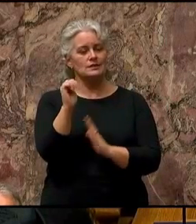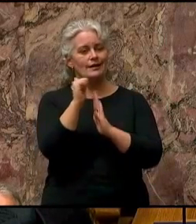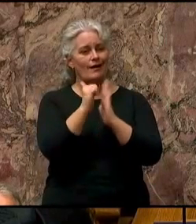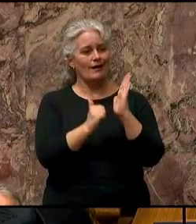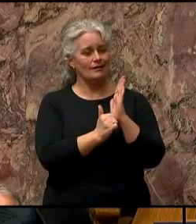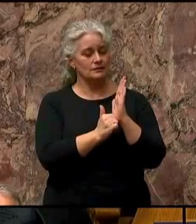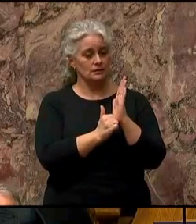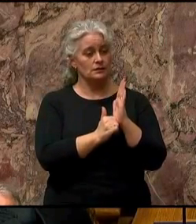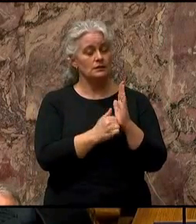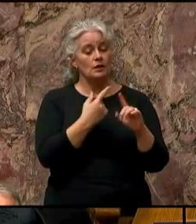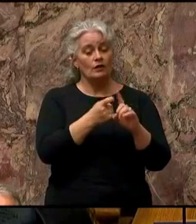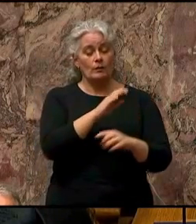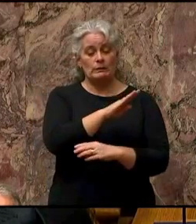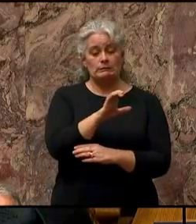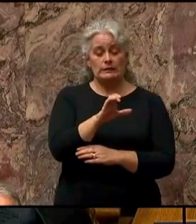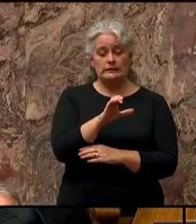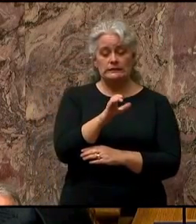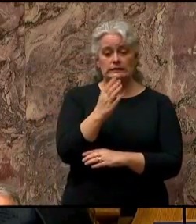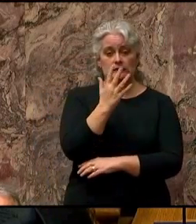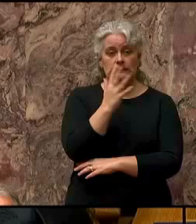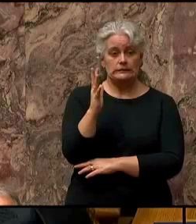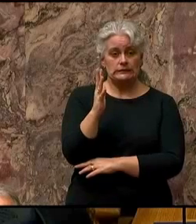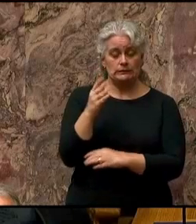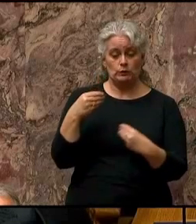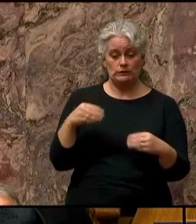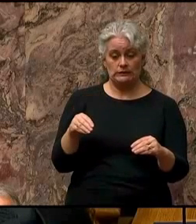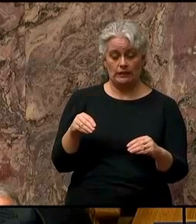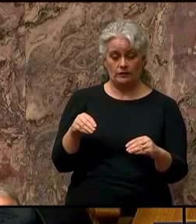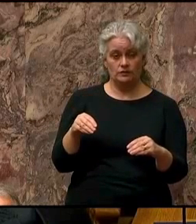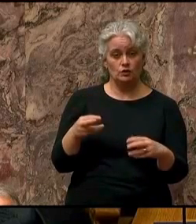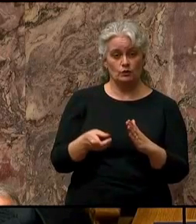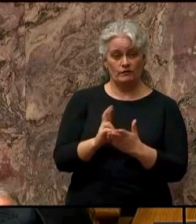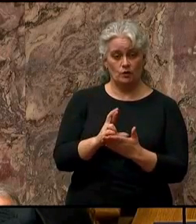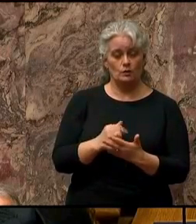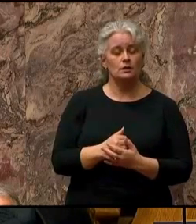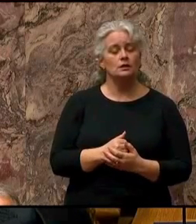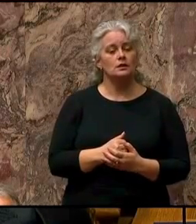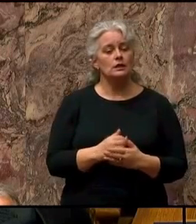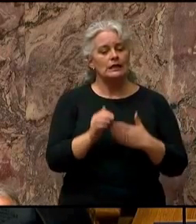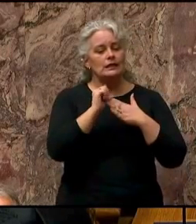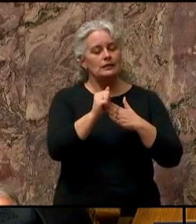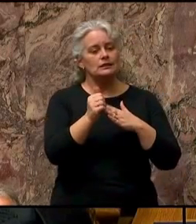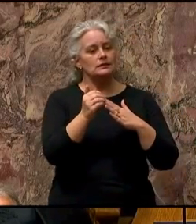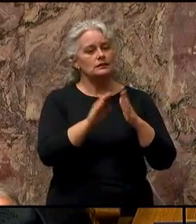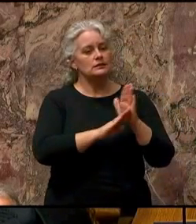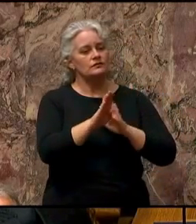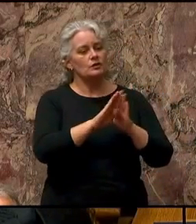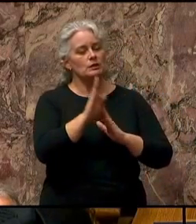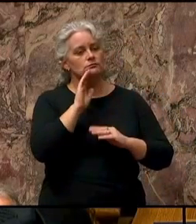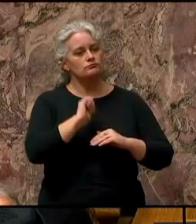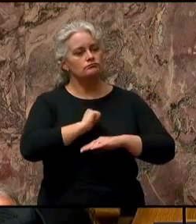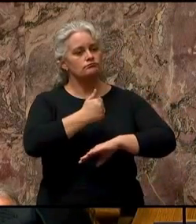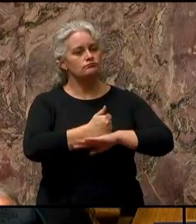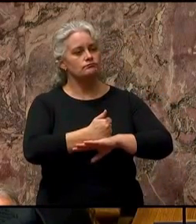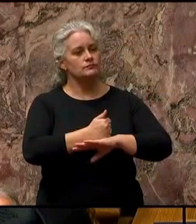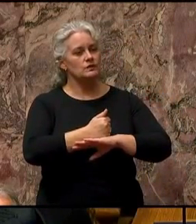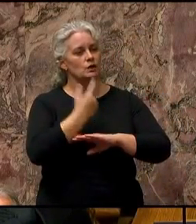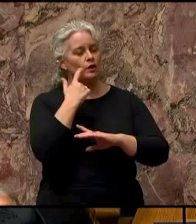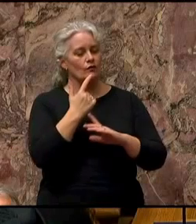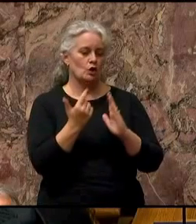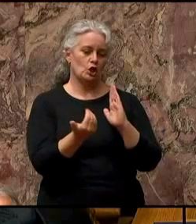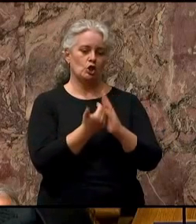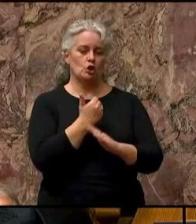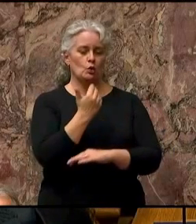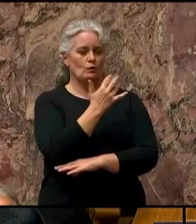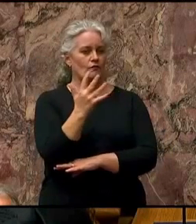from the BC Timber Sales Effectiveness Review and lead the development and implementation of a renewed